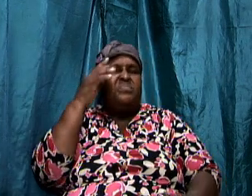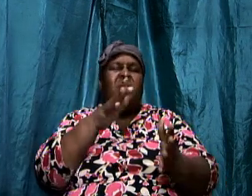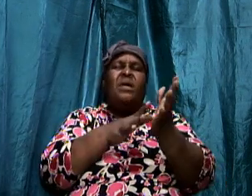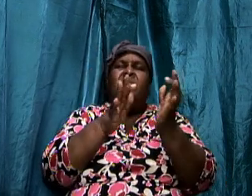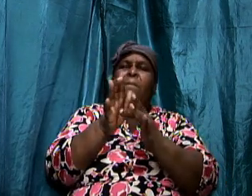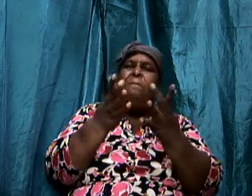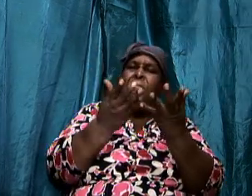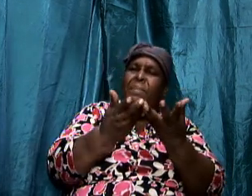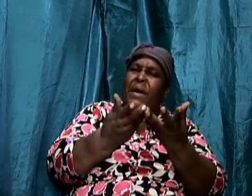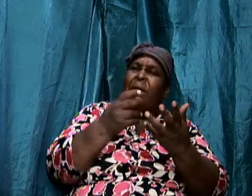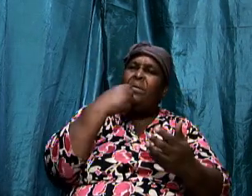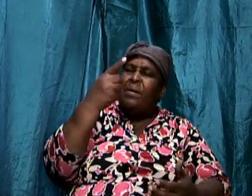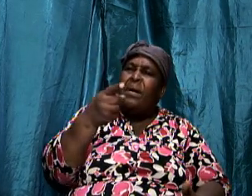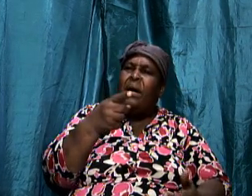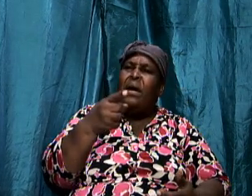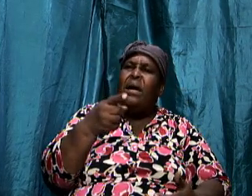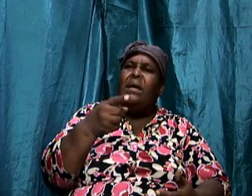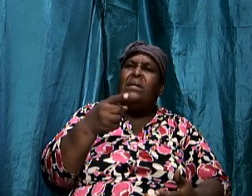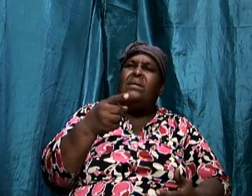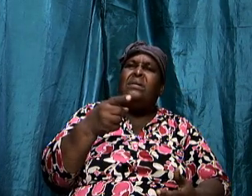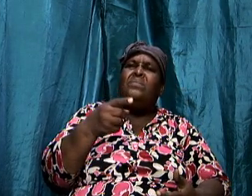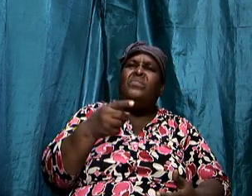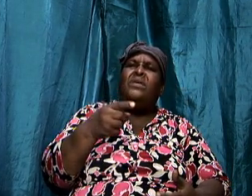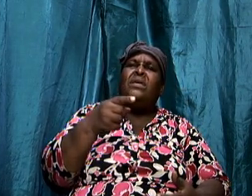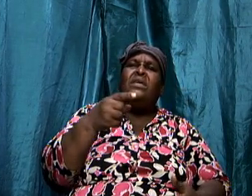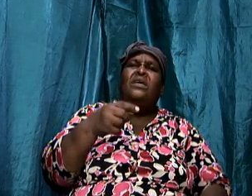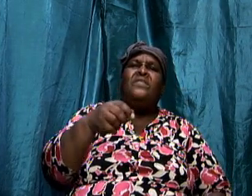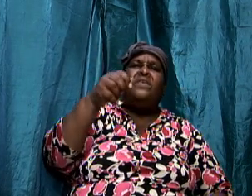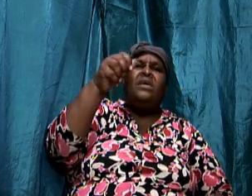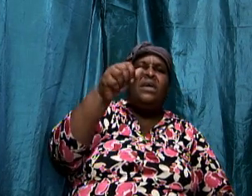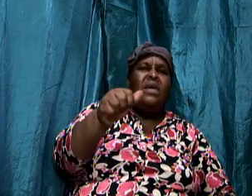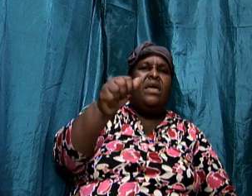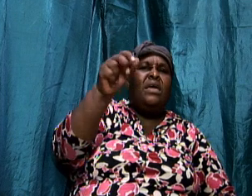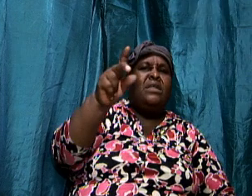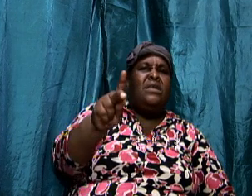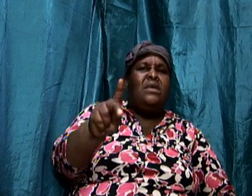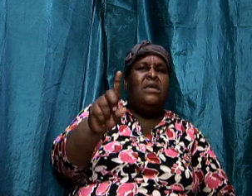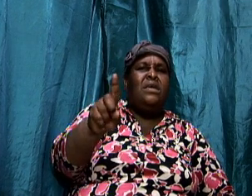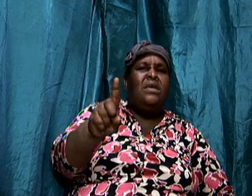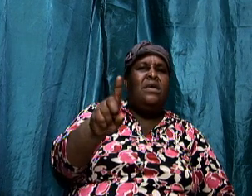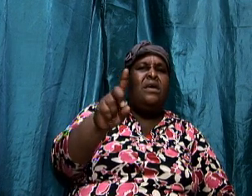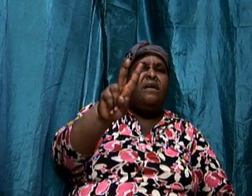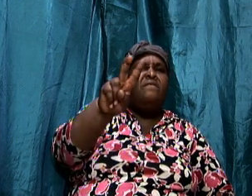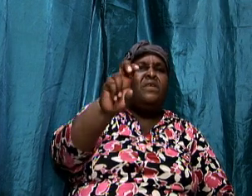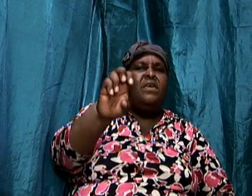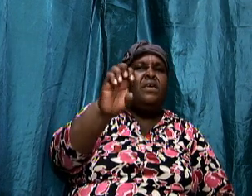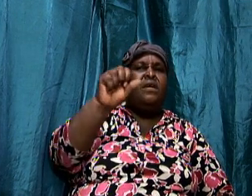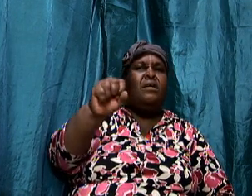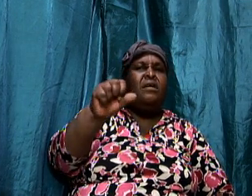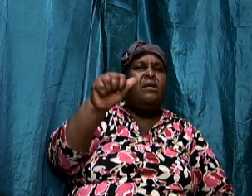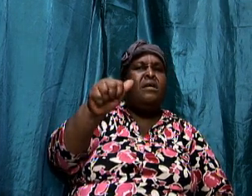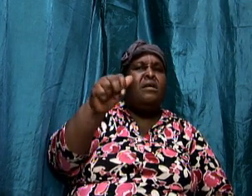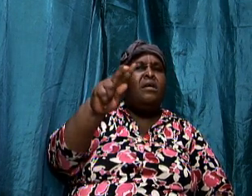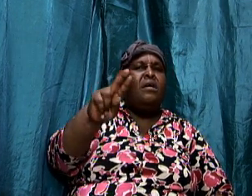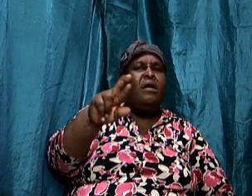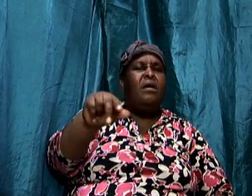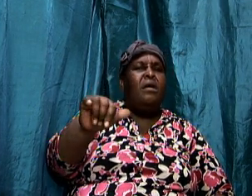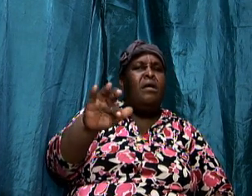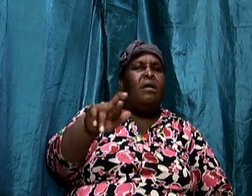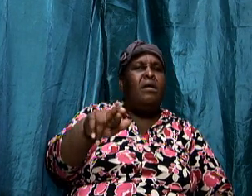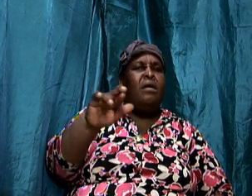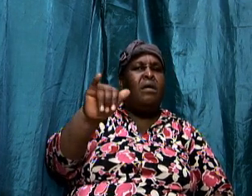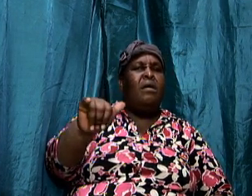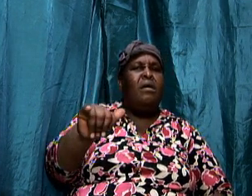calls him the adversary yes the bible calls him um in addition to the adversary the bible calls him a